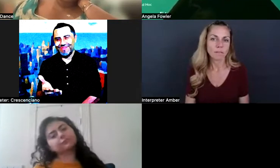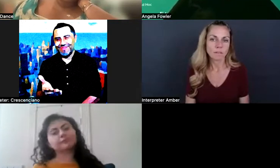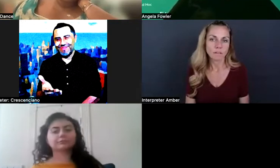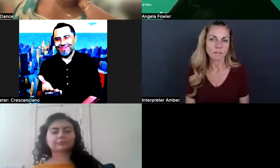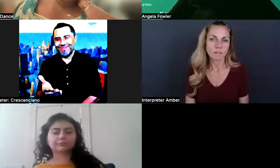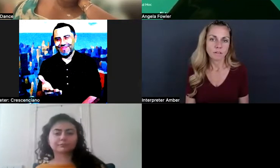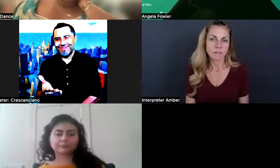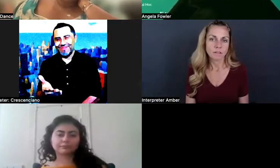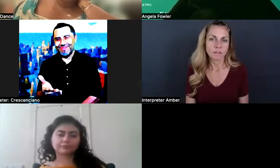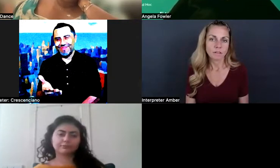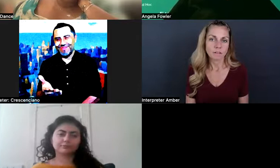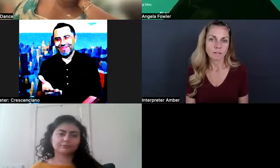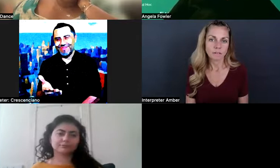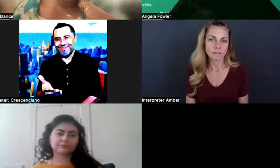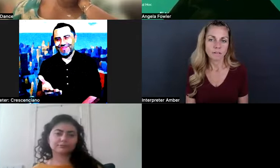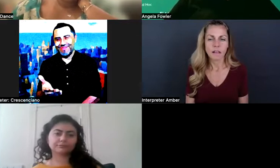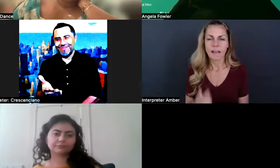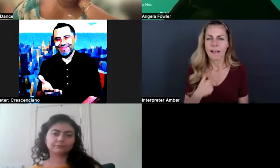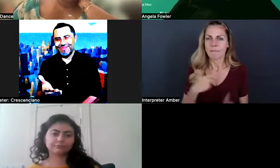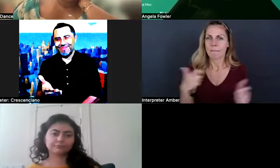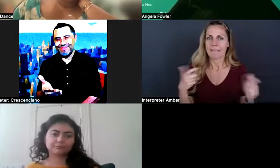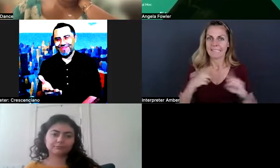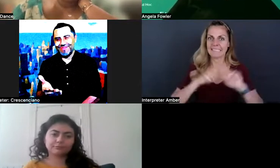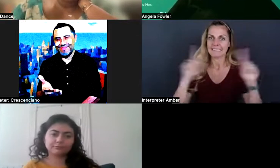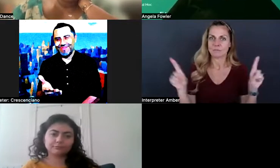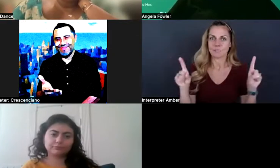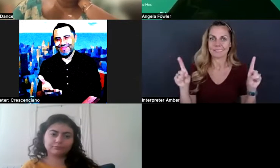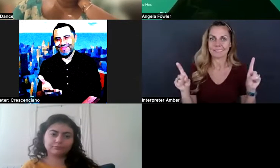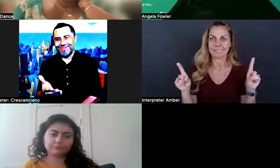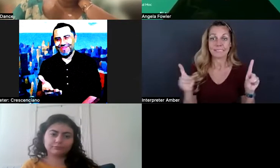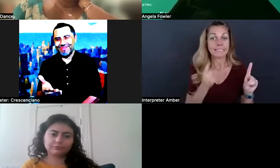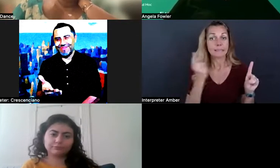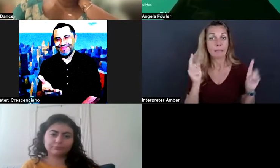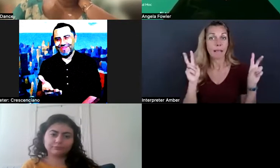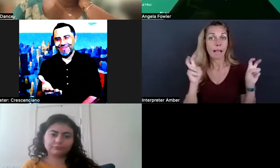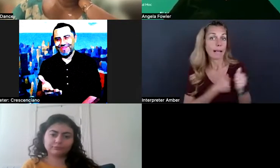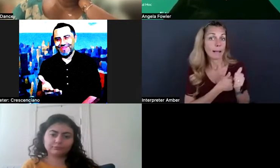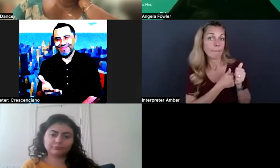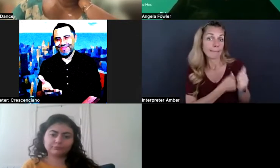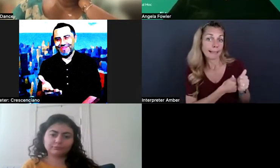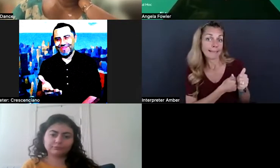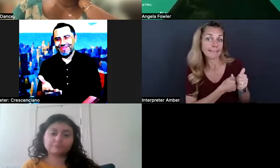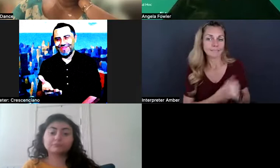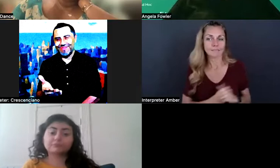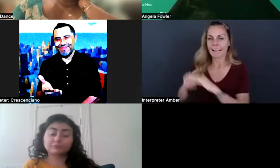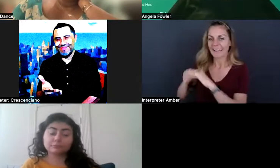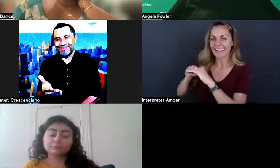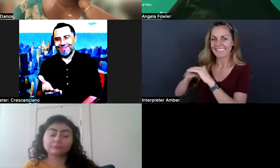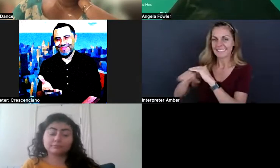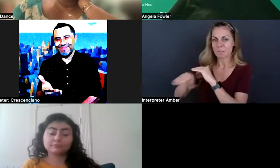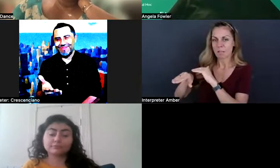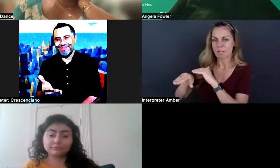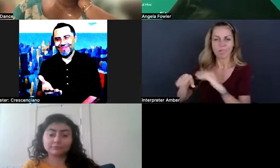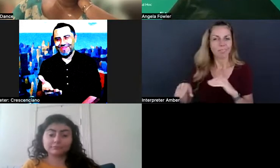there is a big distinction between something being, being compliant and being accessible. And they're not the same thing.